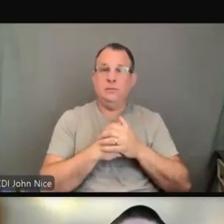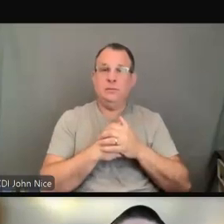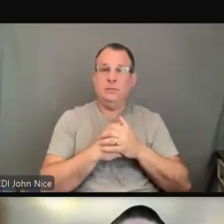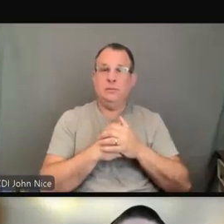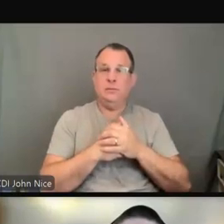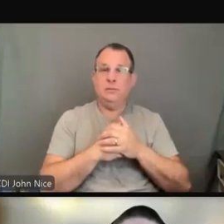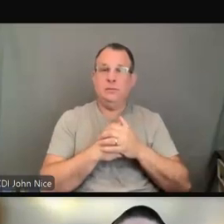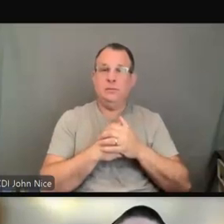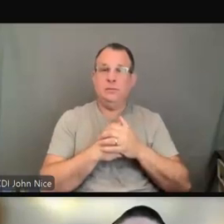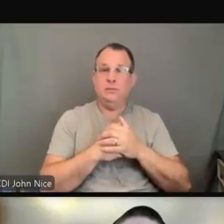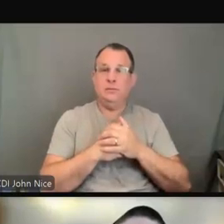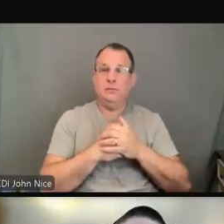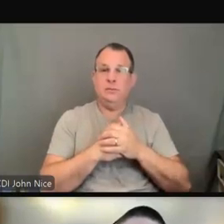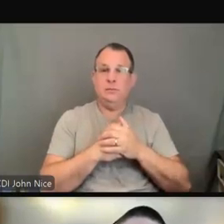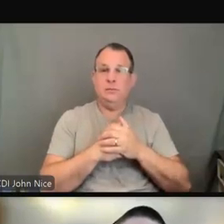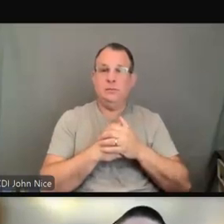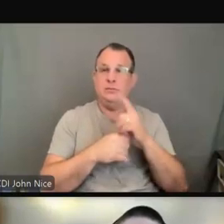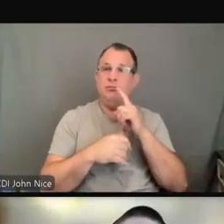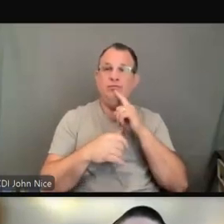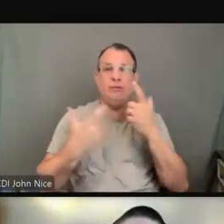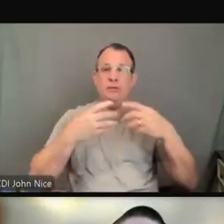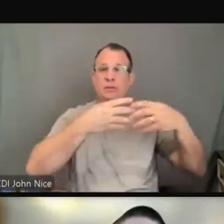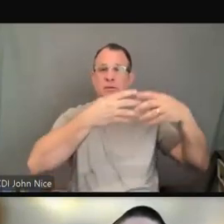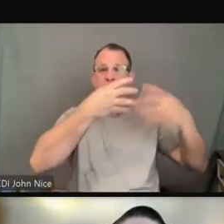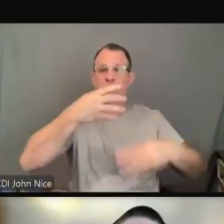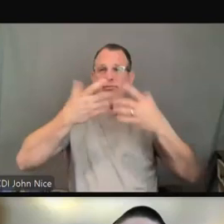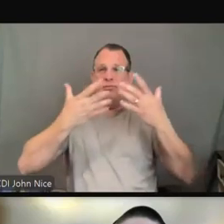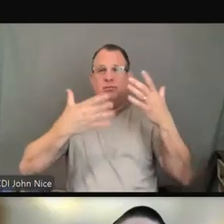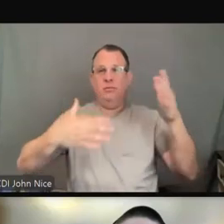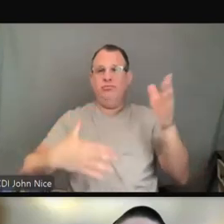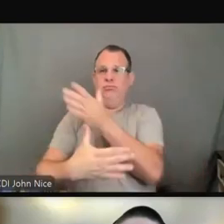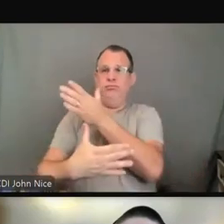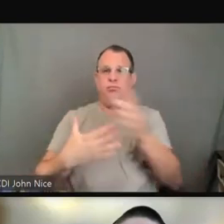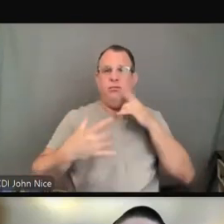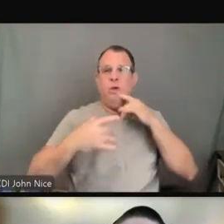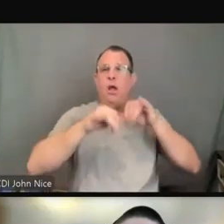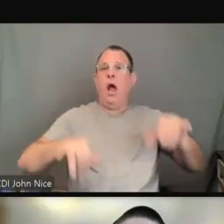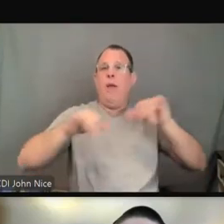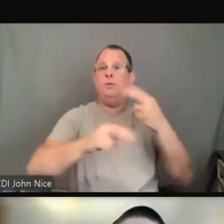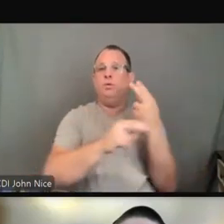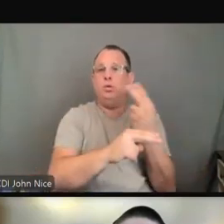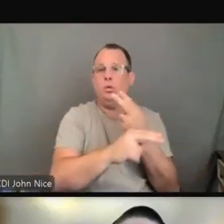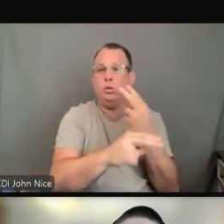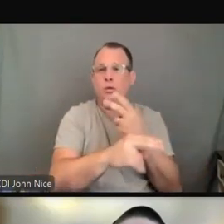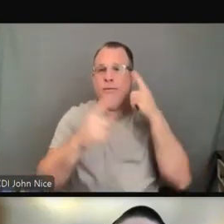So here is a list of aids and services that are commonly used to promote effective communication,